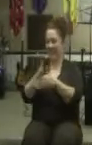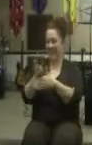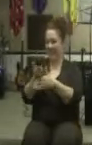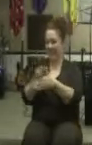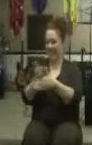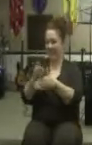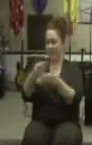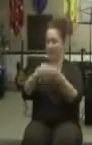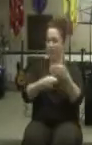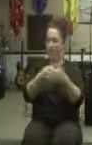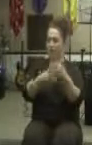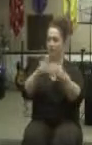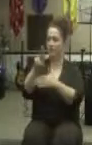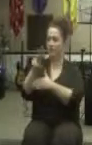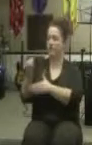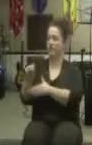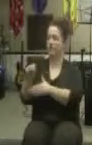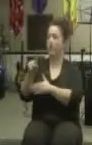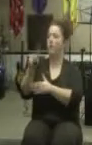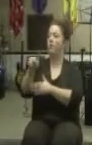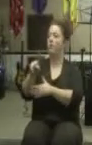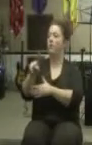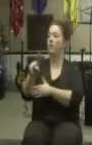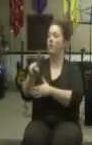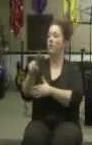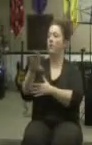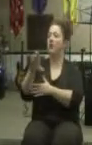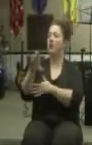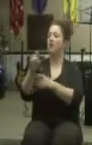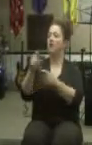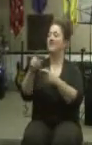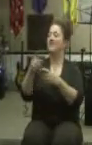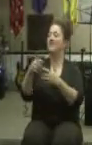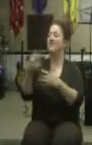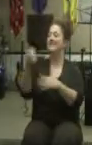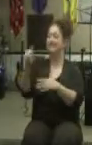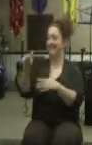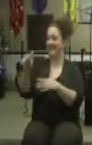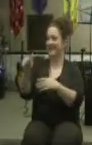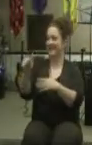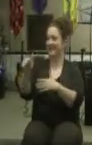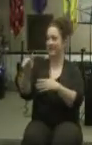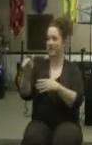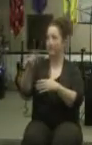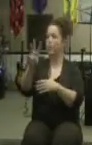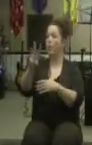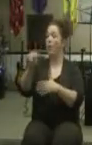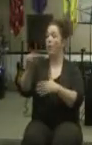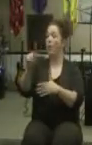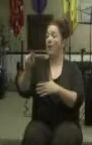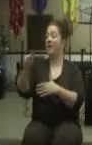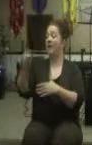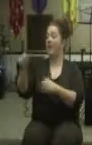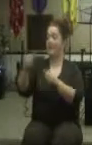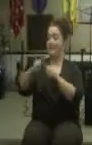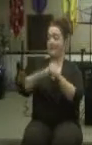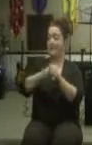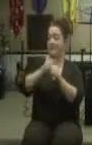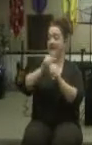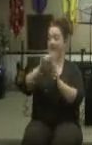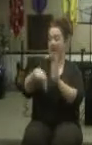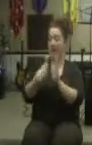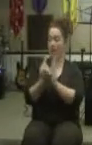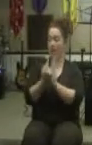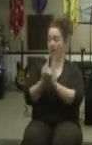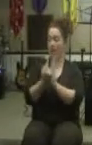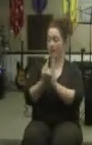That's the average cost in the United States, 110,000 watts per hour. Now, if that's